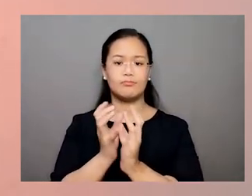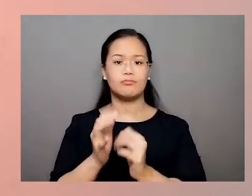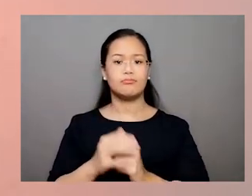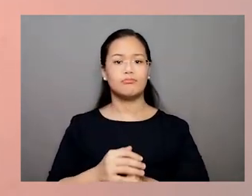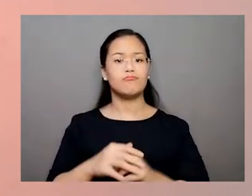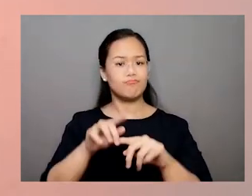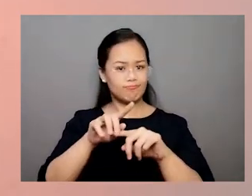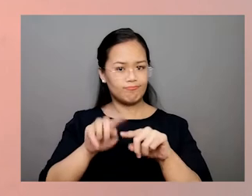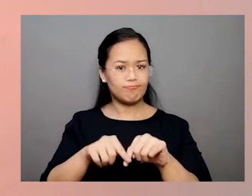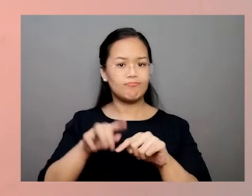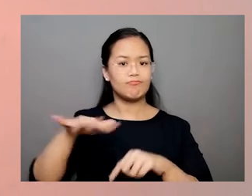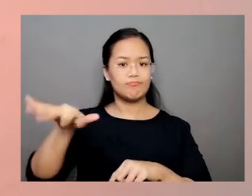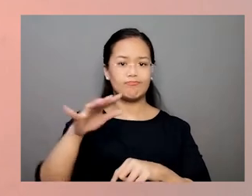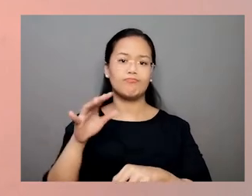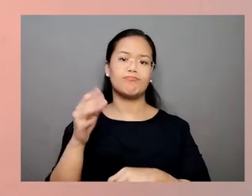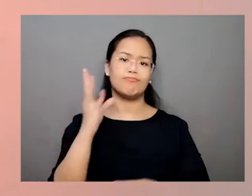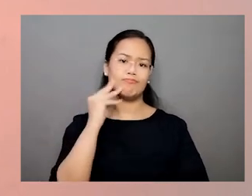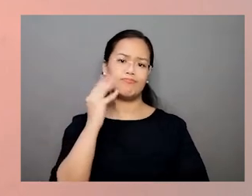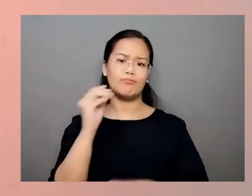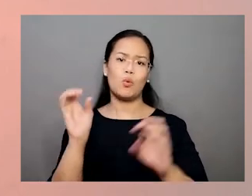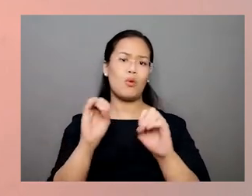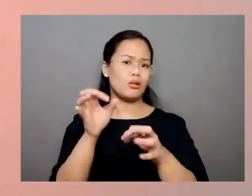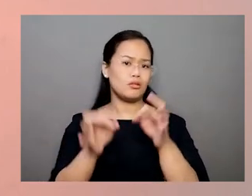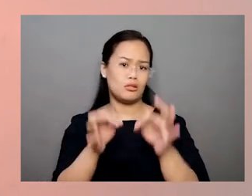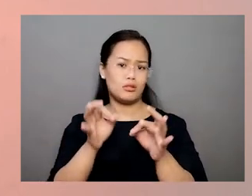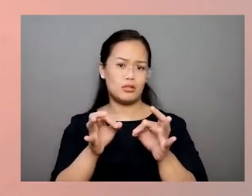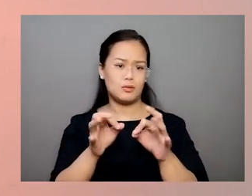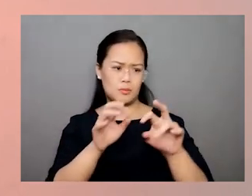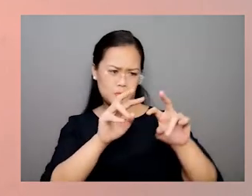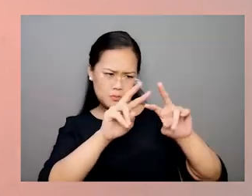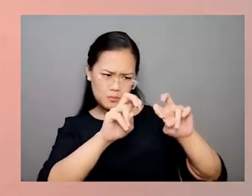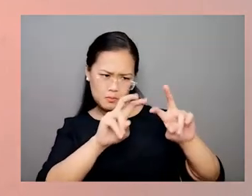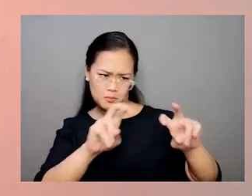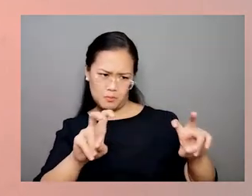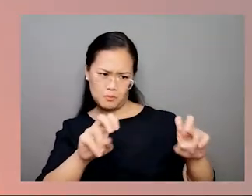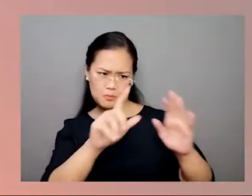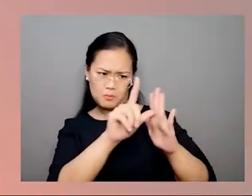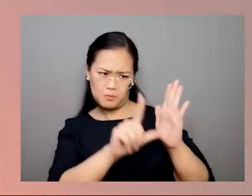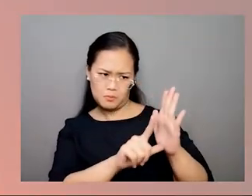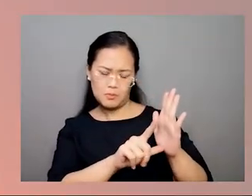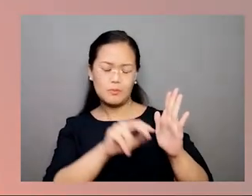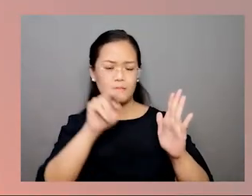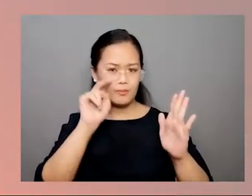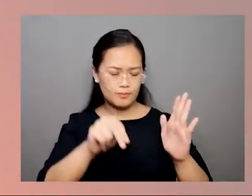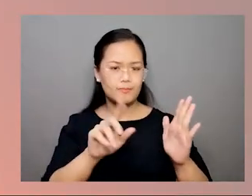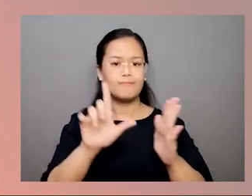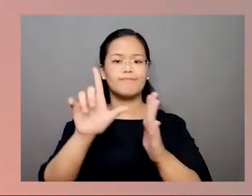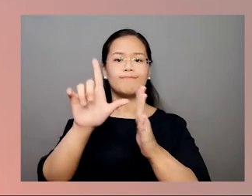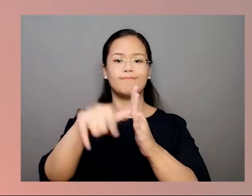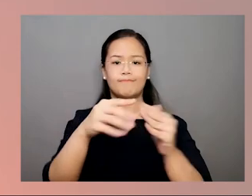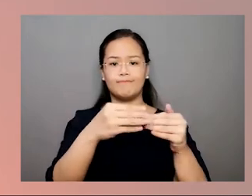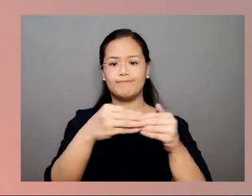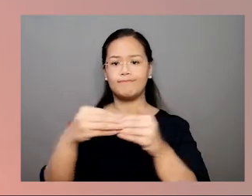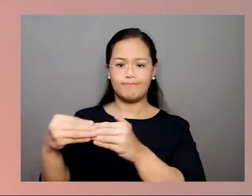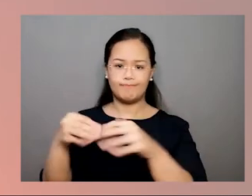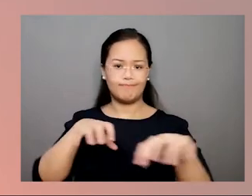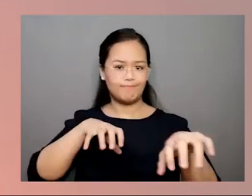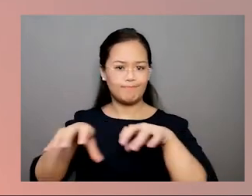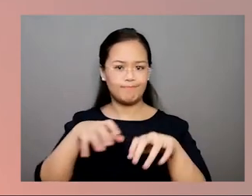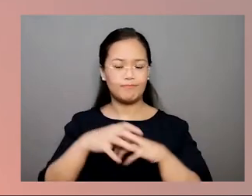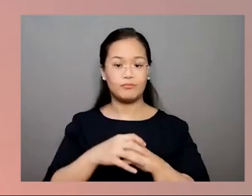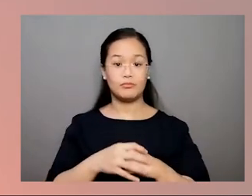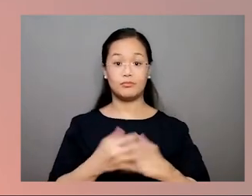communities. Based on experiences of injustices. Such analysis must lead to action.